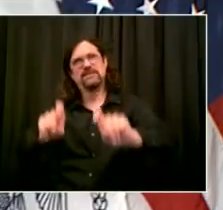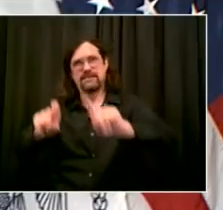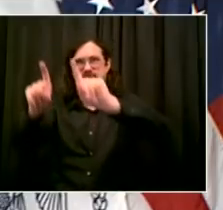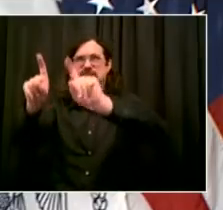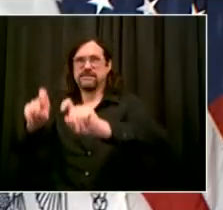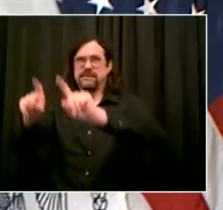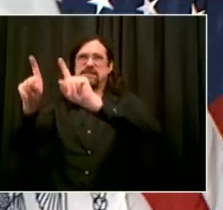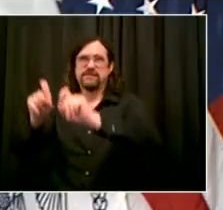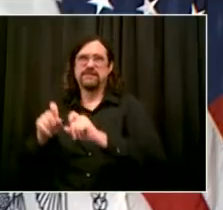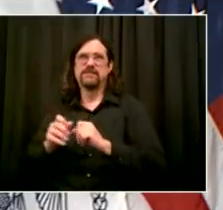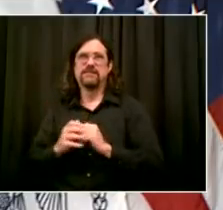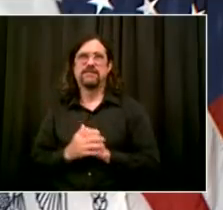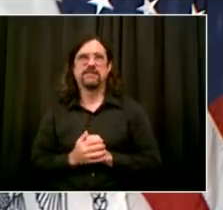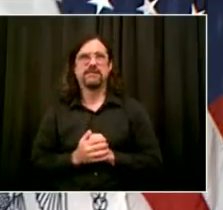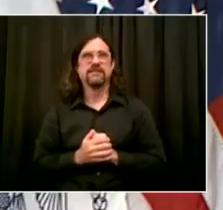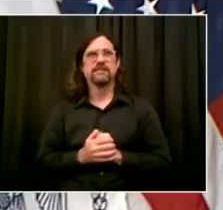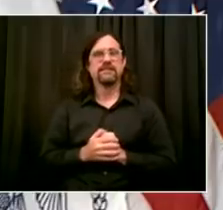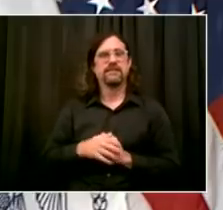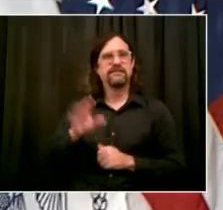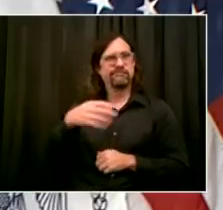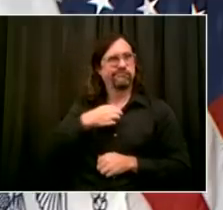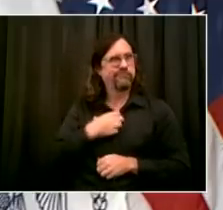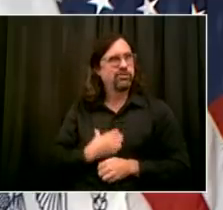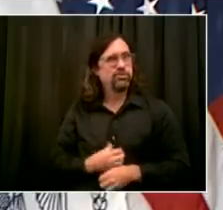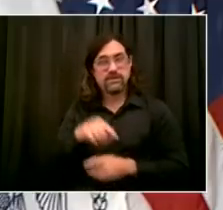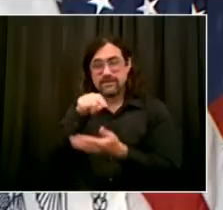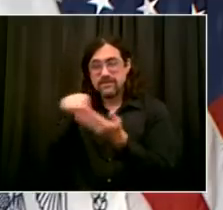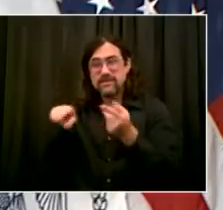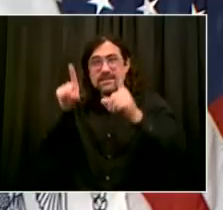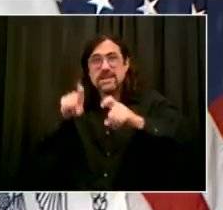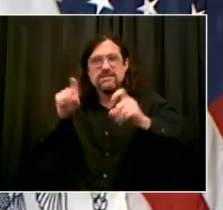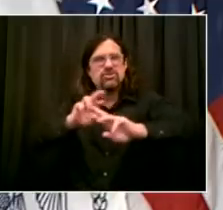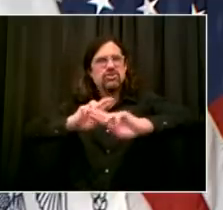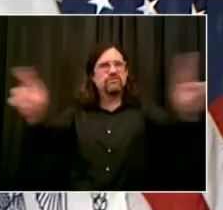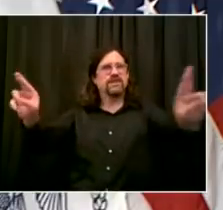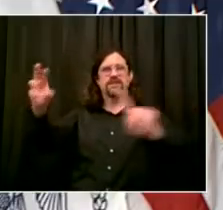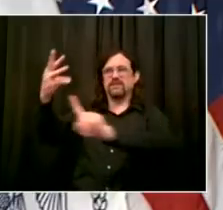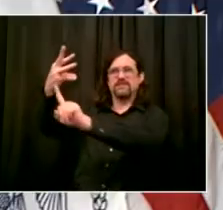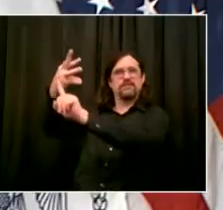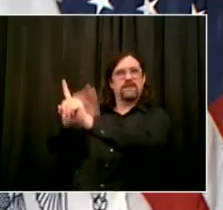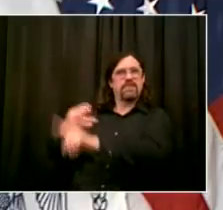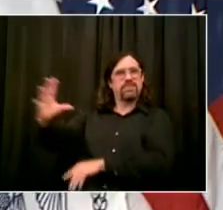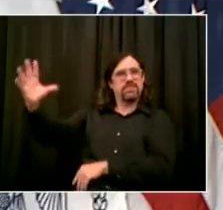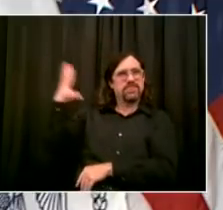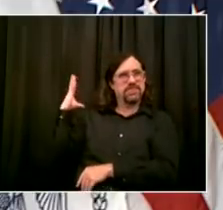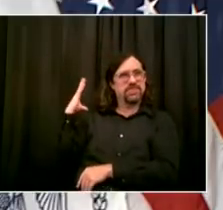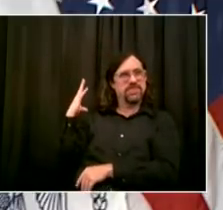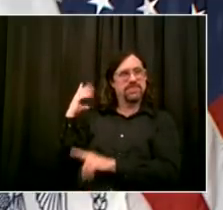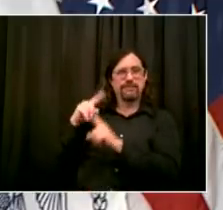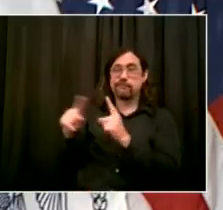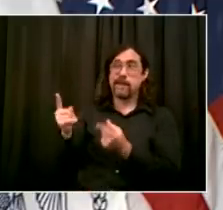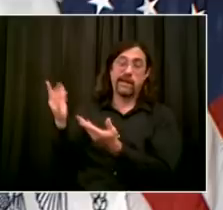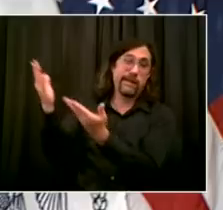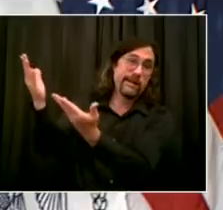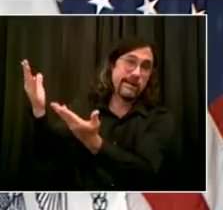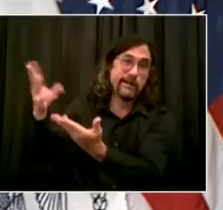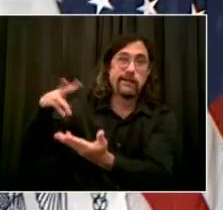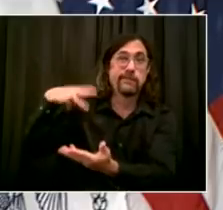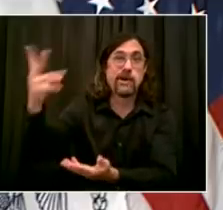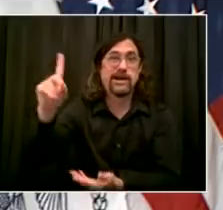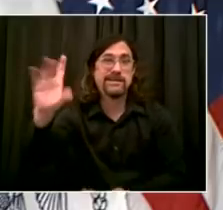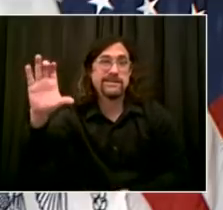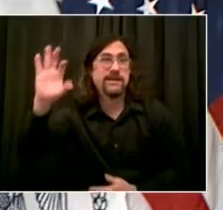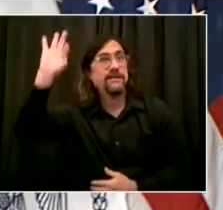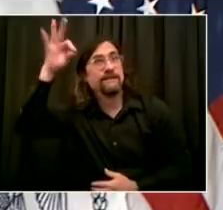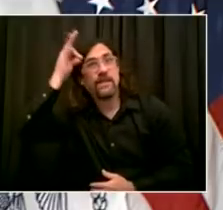it would have made. But we didn't have that. We had to build on our own. And we have in this city. So now we're testing more people than ever.